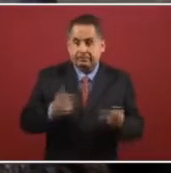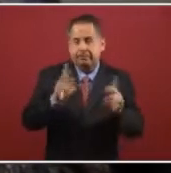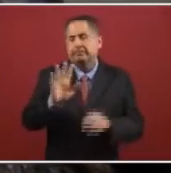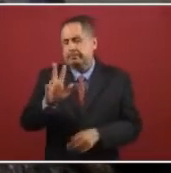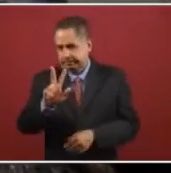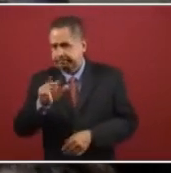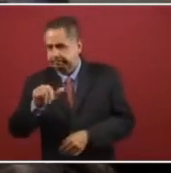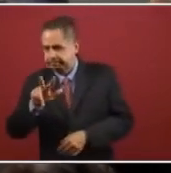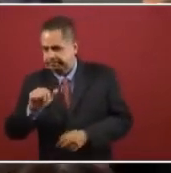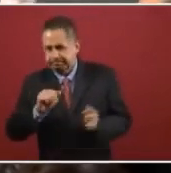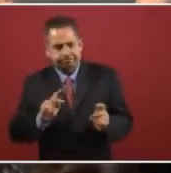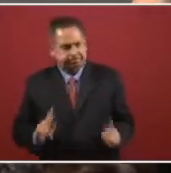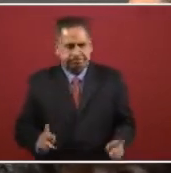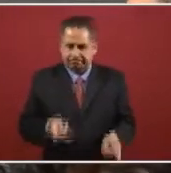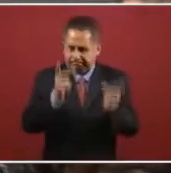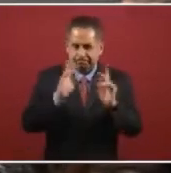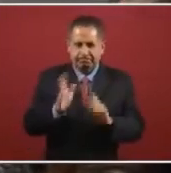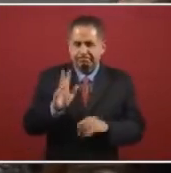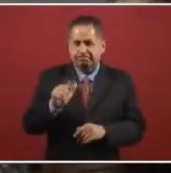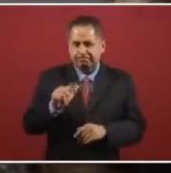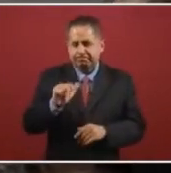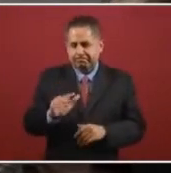We're already getting on to that.